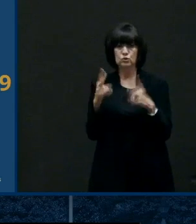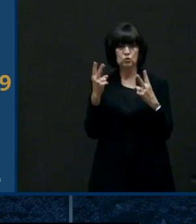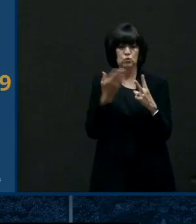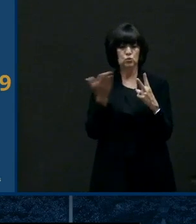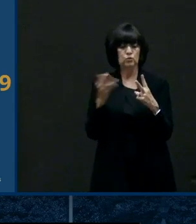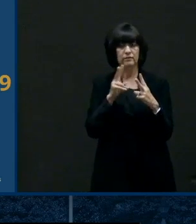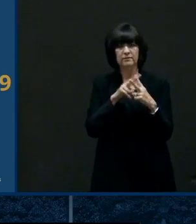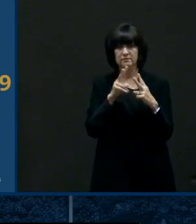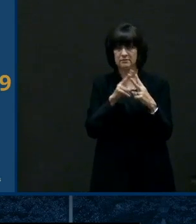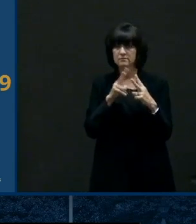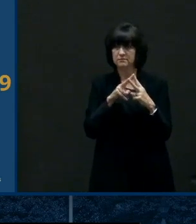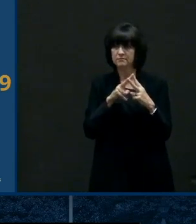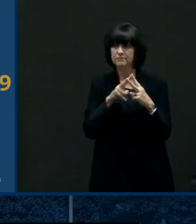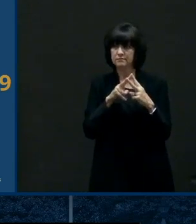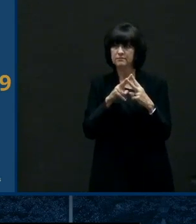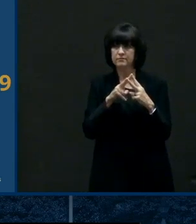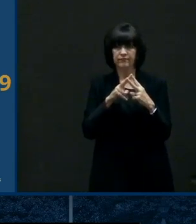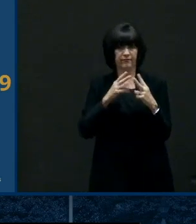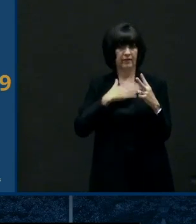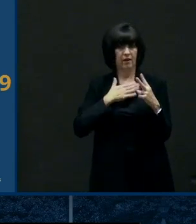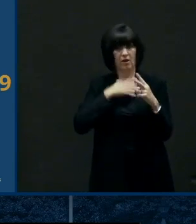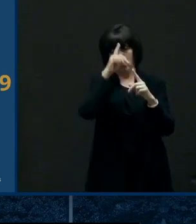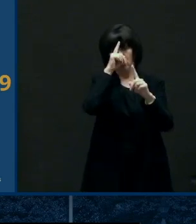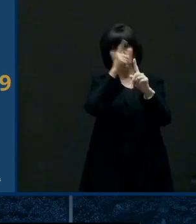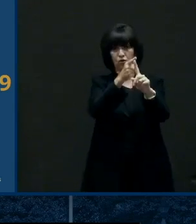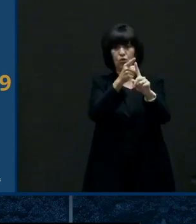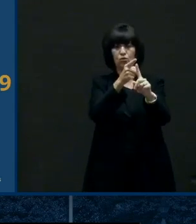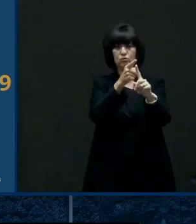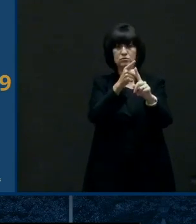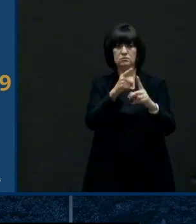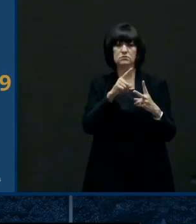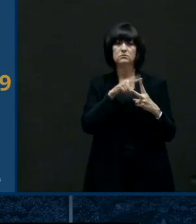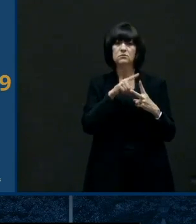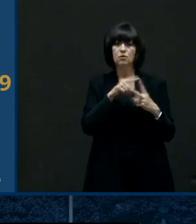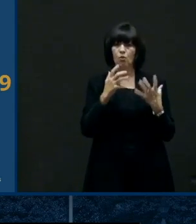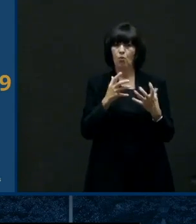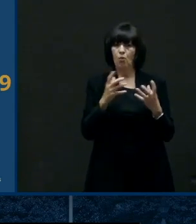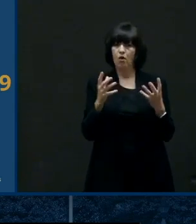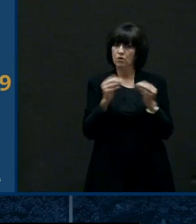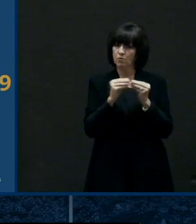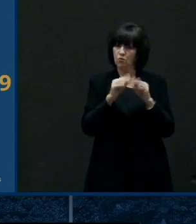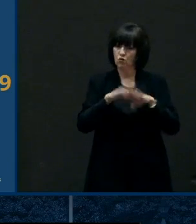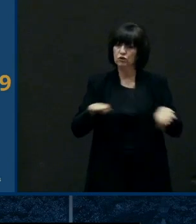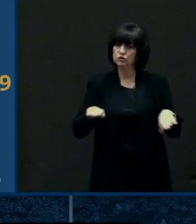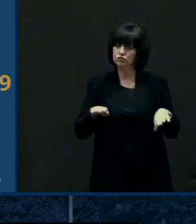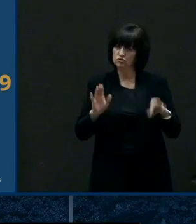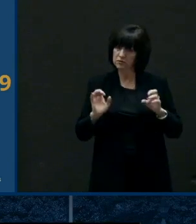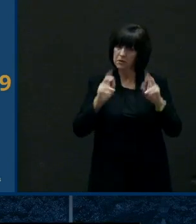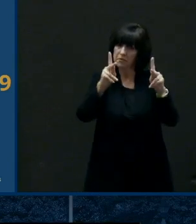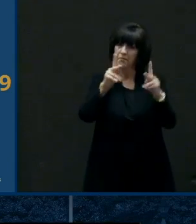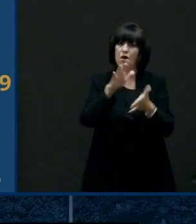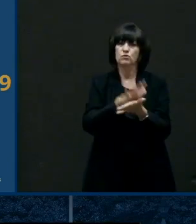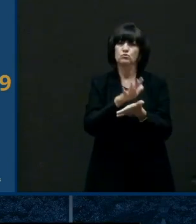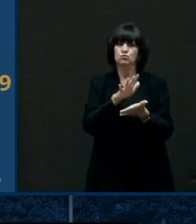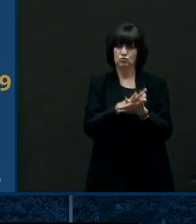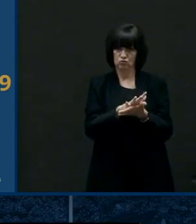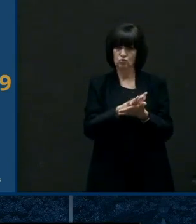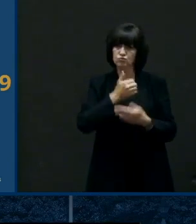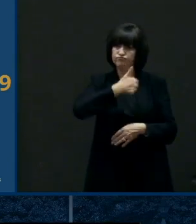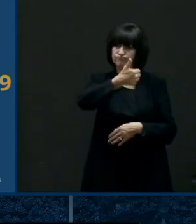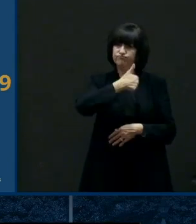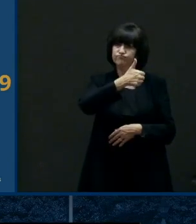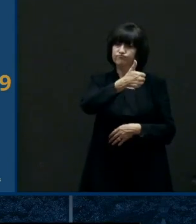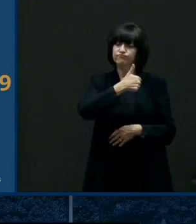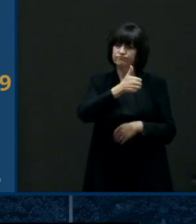tangible uh to target and that is to get more children back to school for in-person instruction and two to get